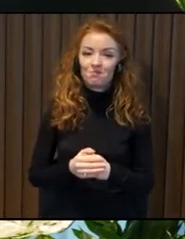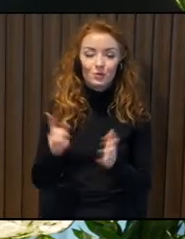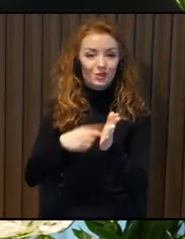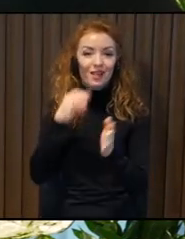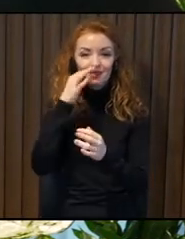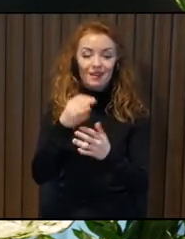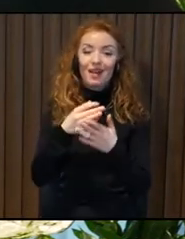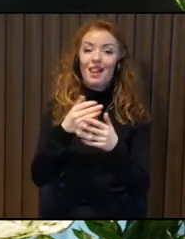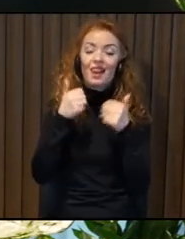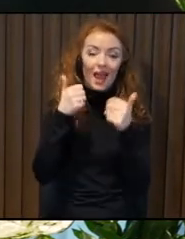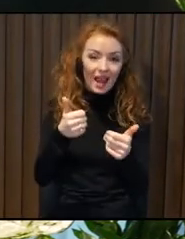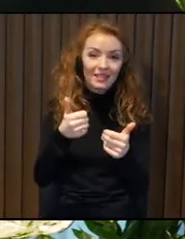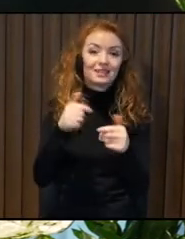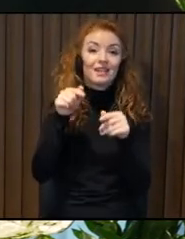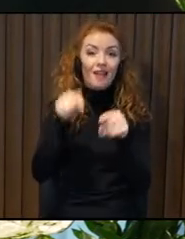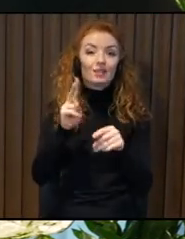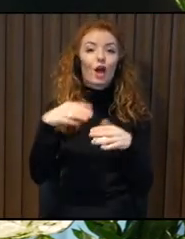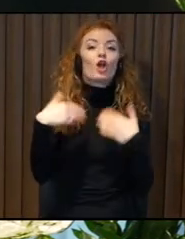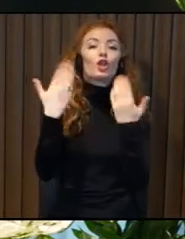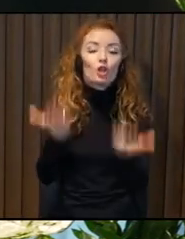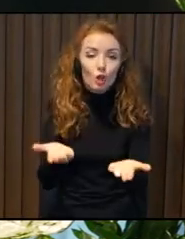So not to make new steps. That's right.